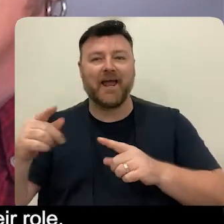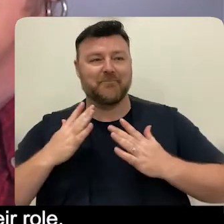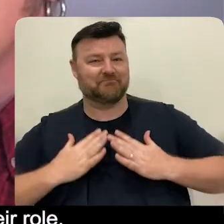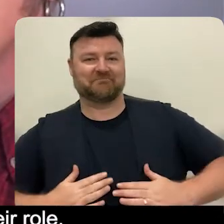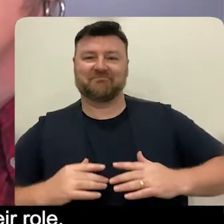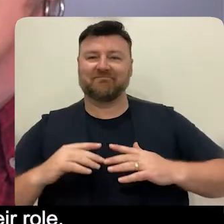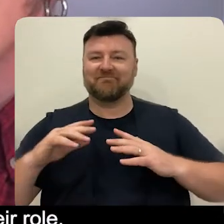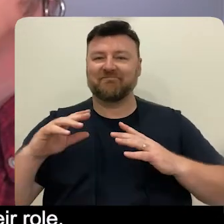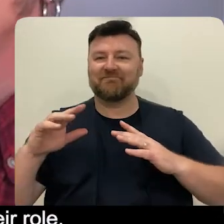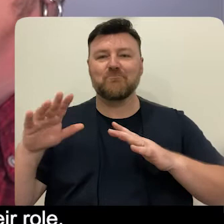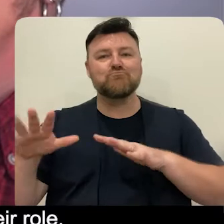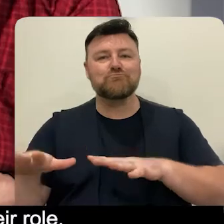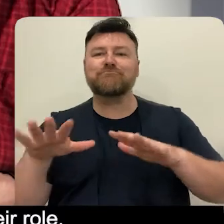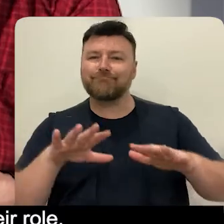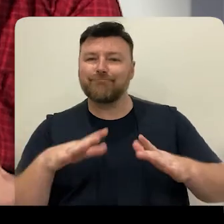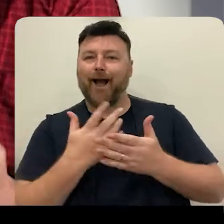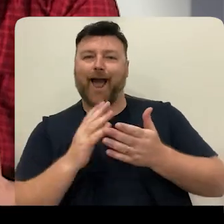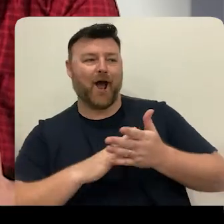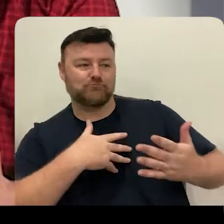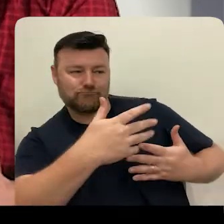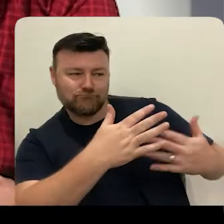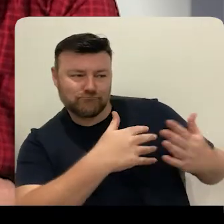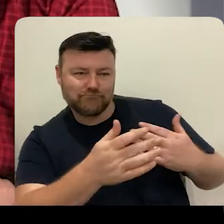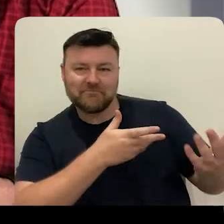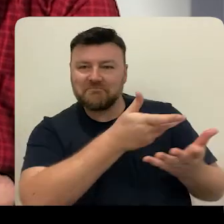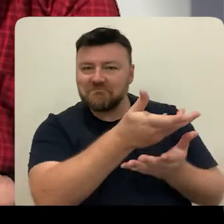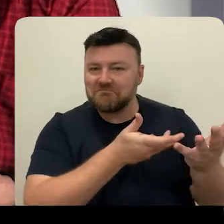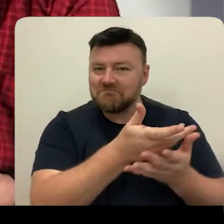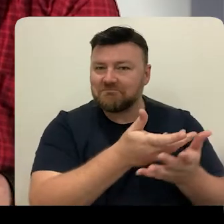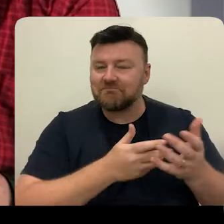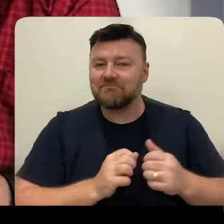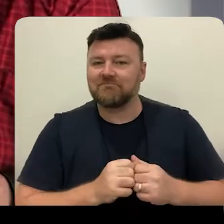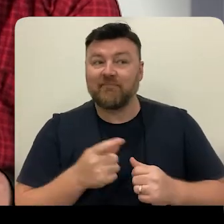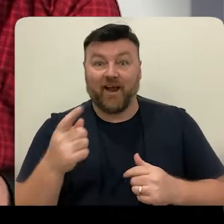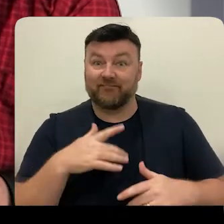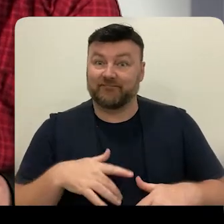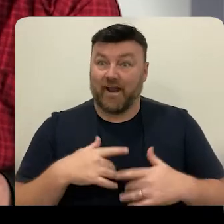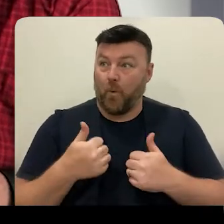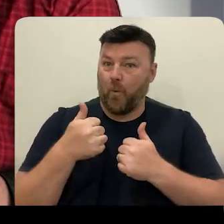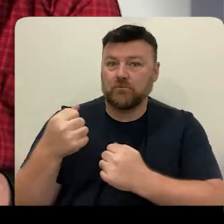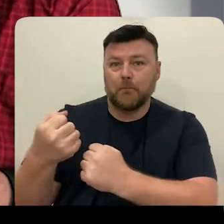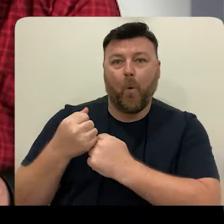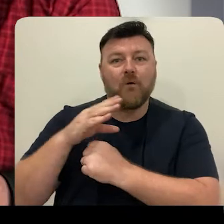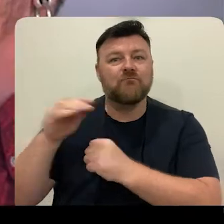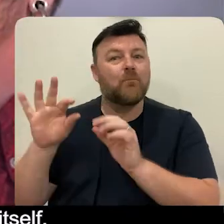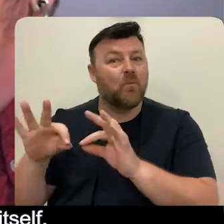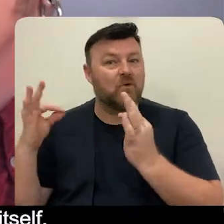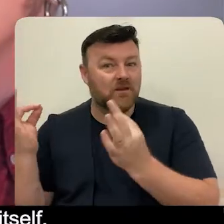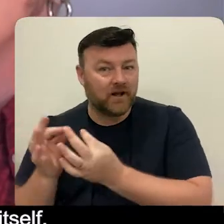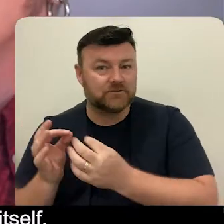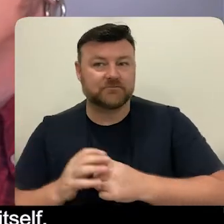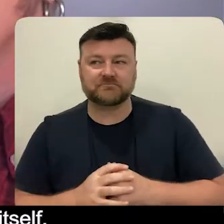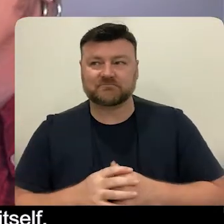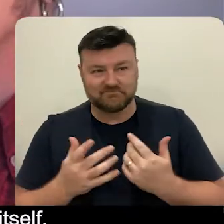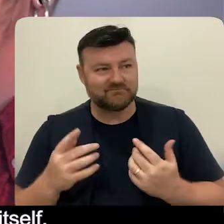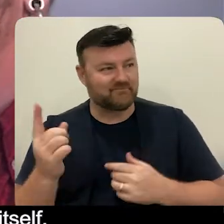about, you know, how to carry out their role. They feel supported by the service itself. There's a higher